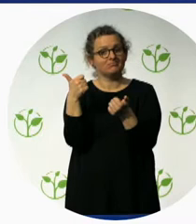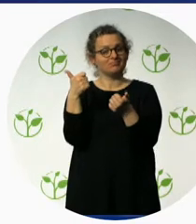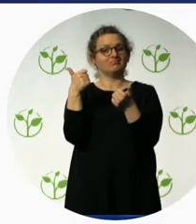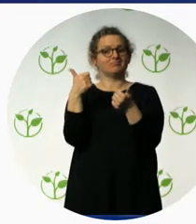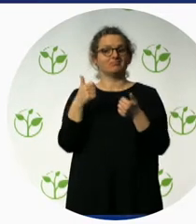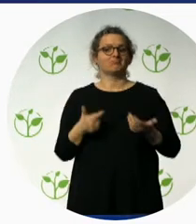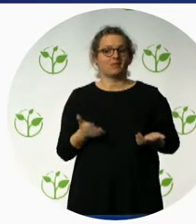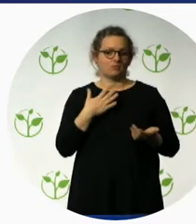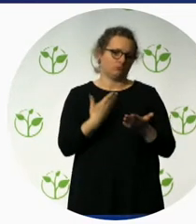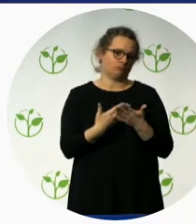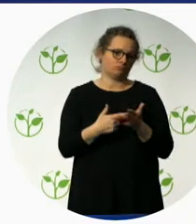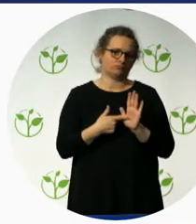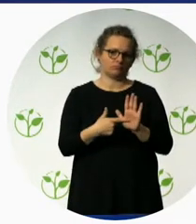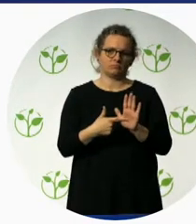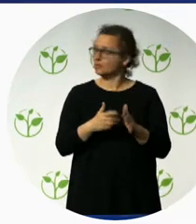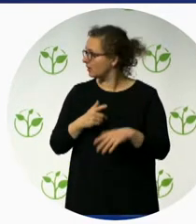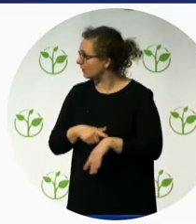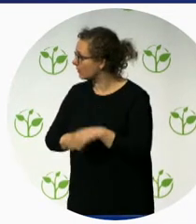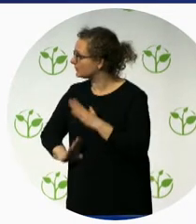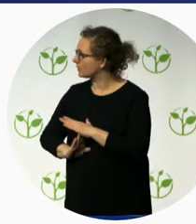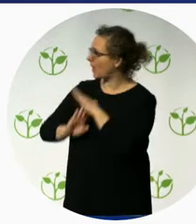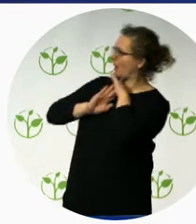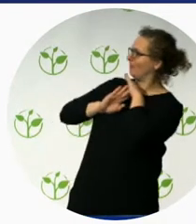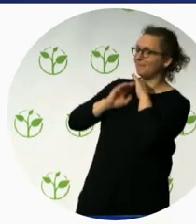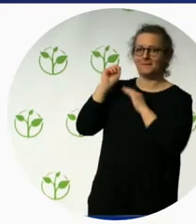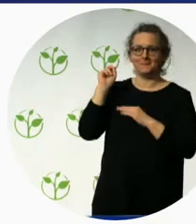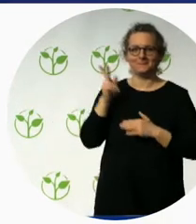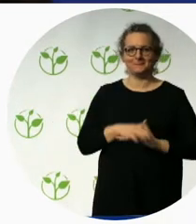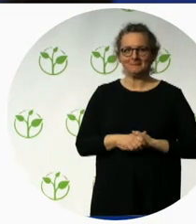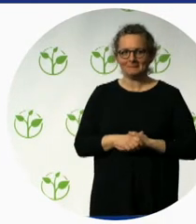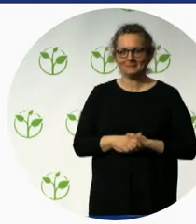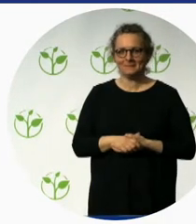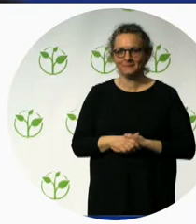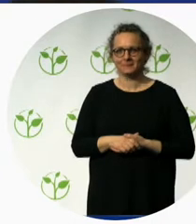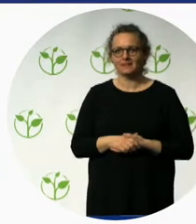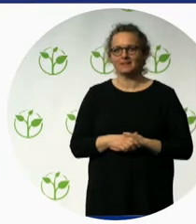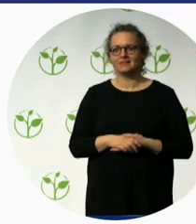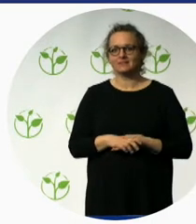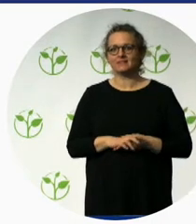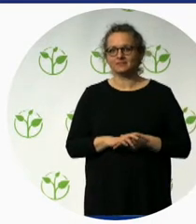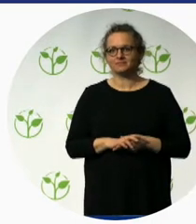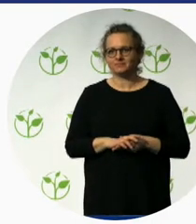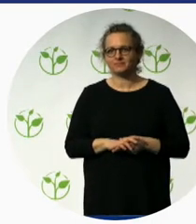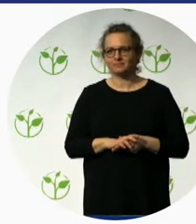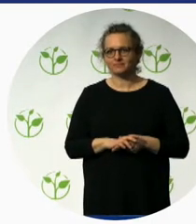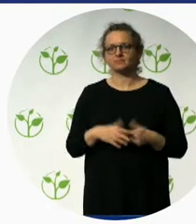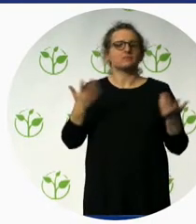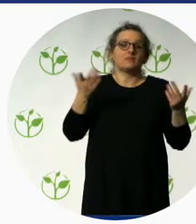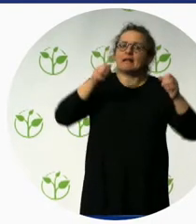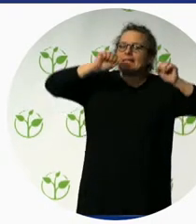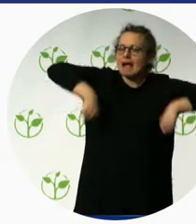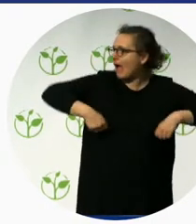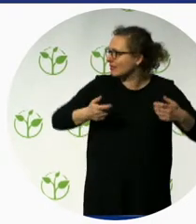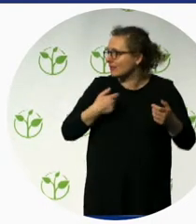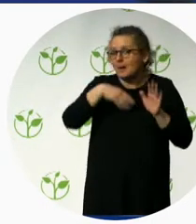Okay, thank you so much. And now we span across 20 days and operate in over 30 plus destinations across India.